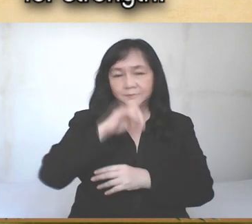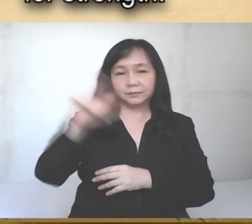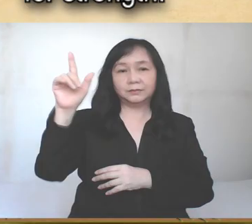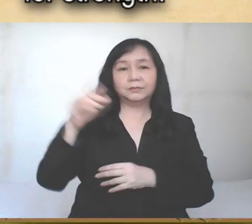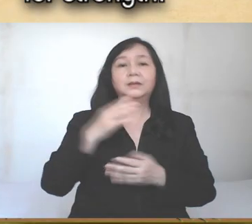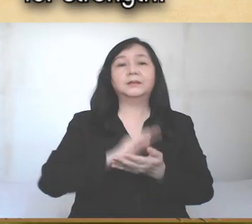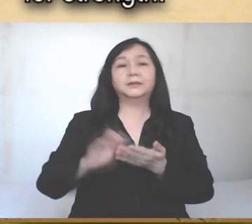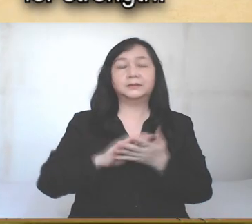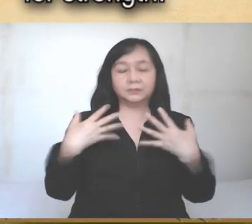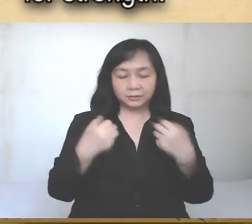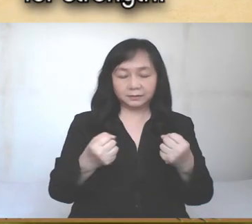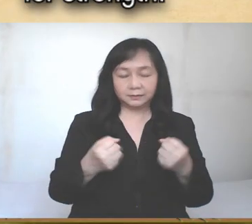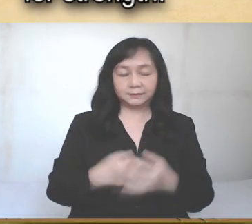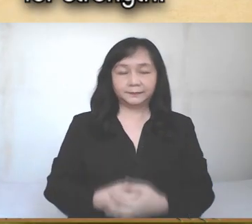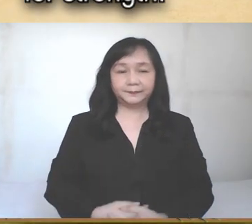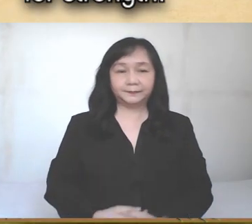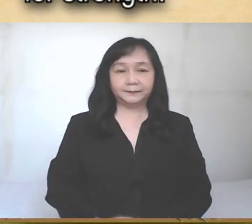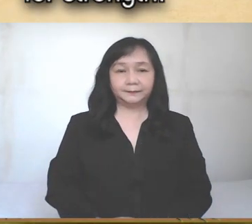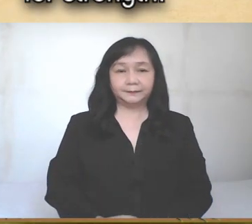the Lord for pardon and for strength.